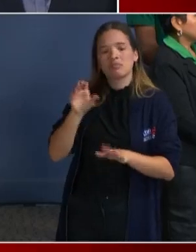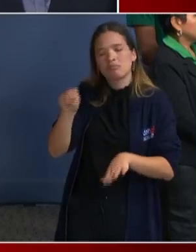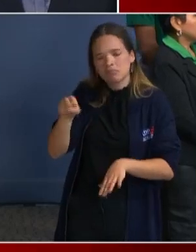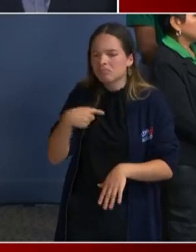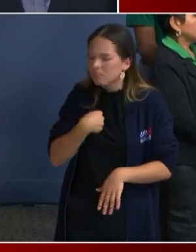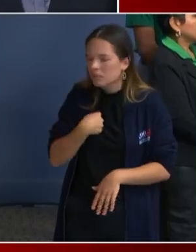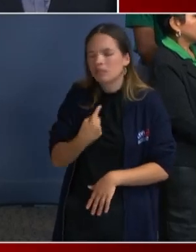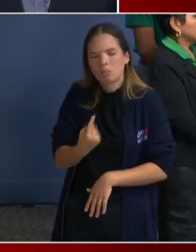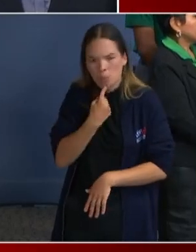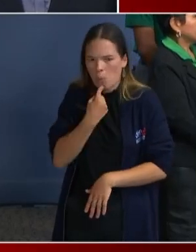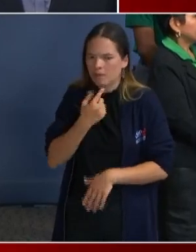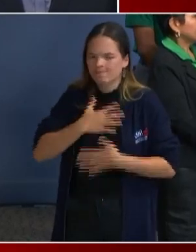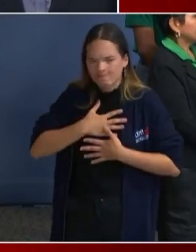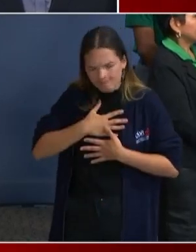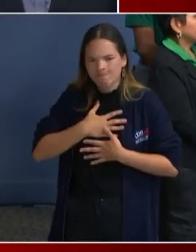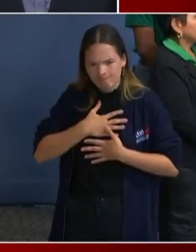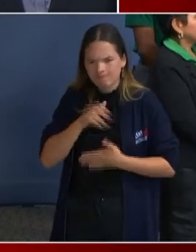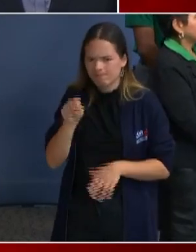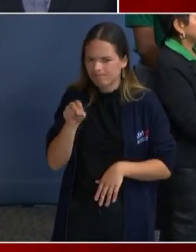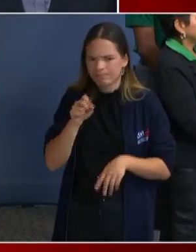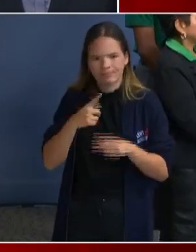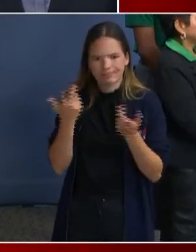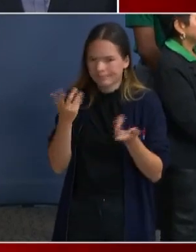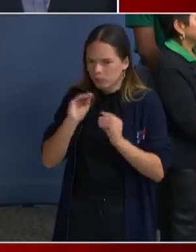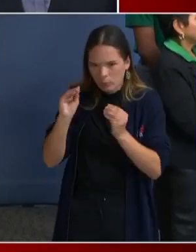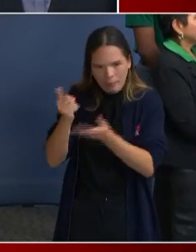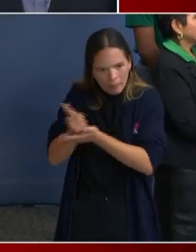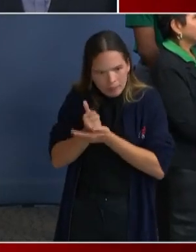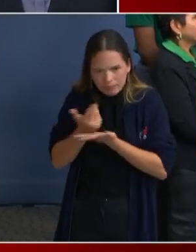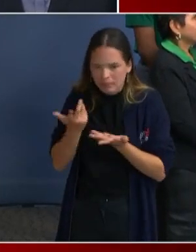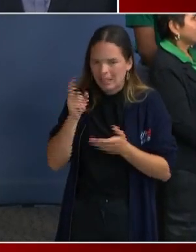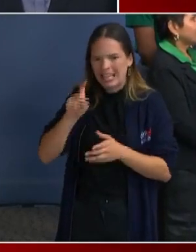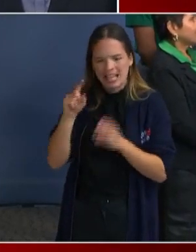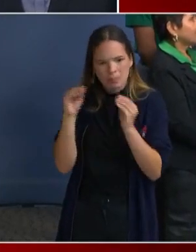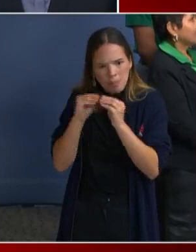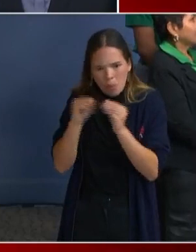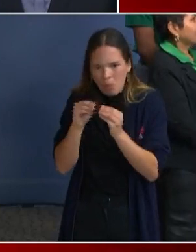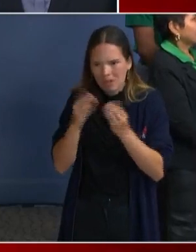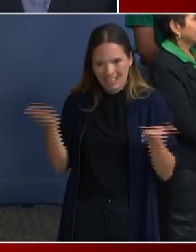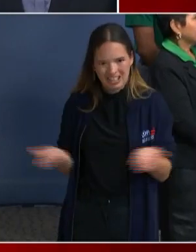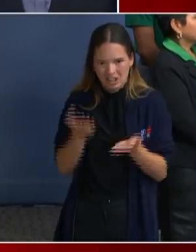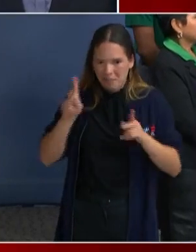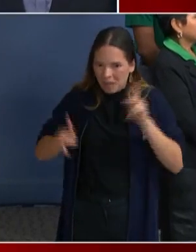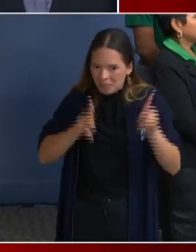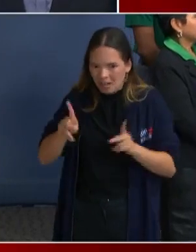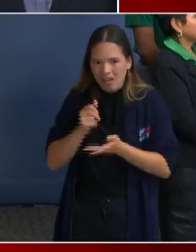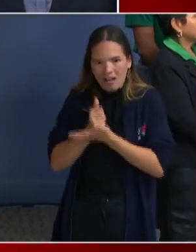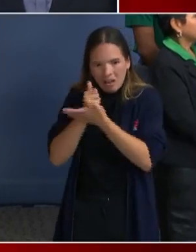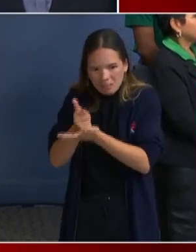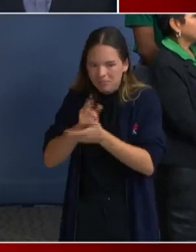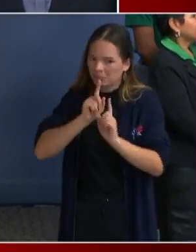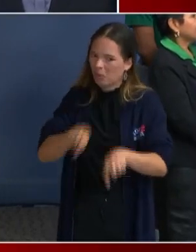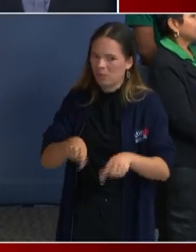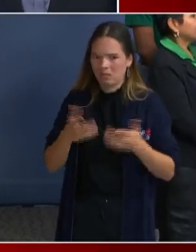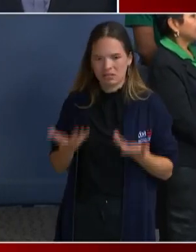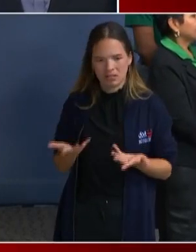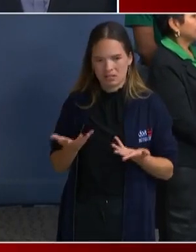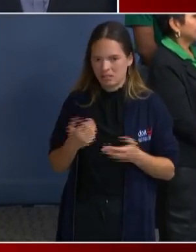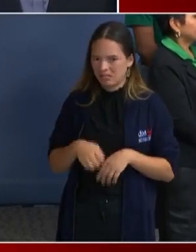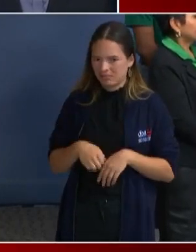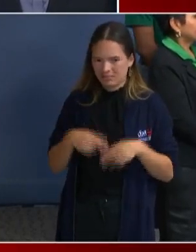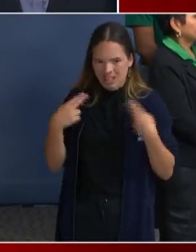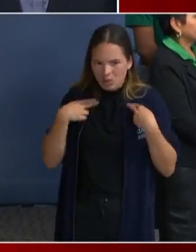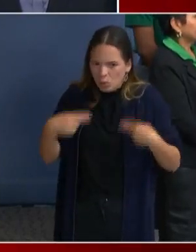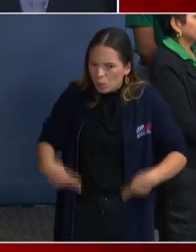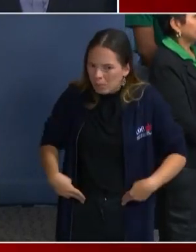need for more people on the ground that helps to respond to a humanitarian crisis